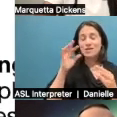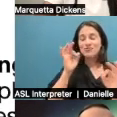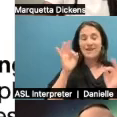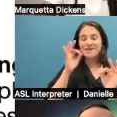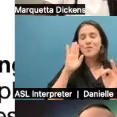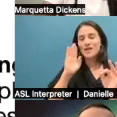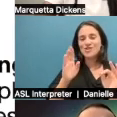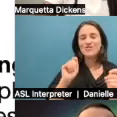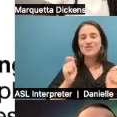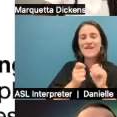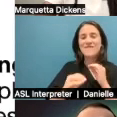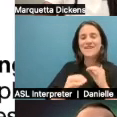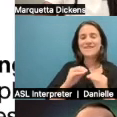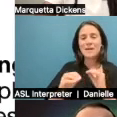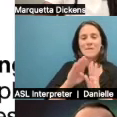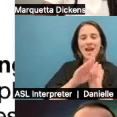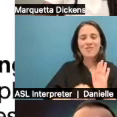Let me fix that. Um,